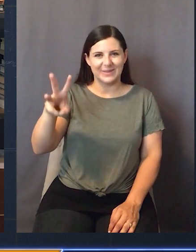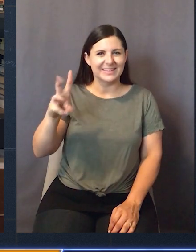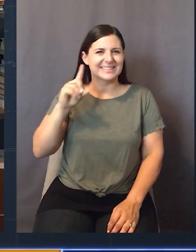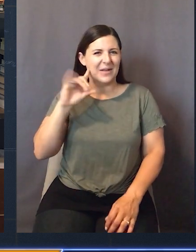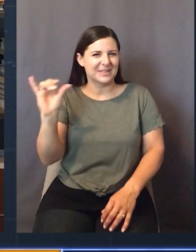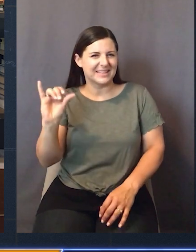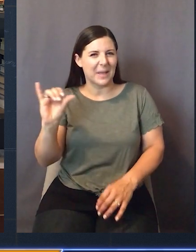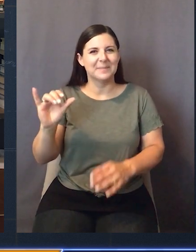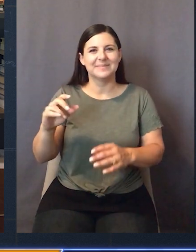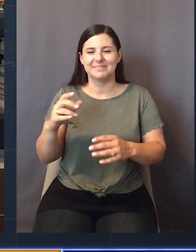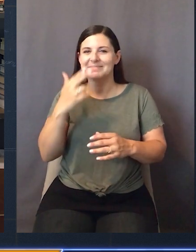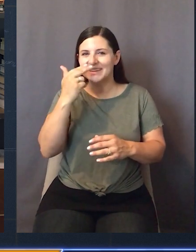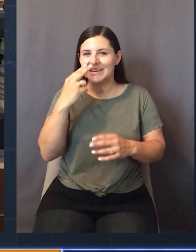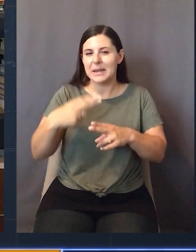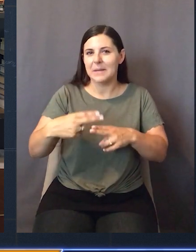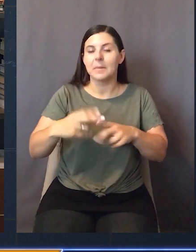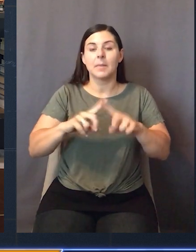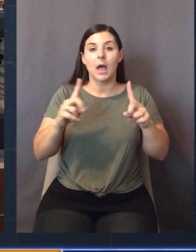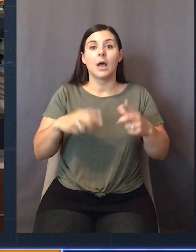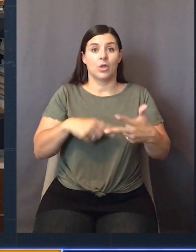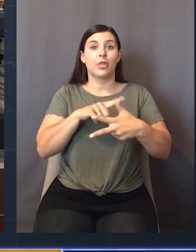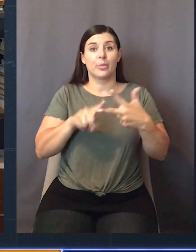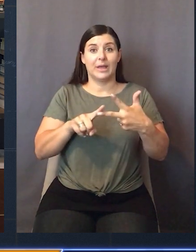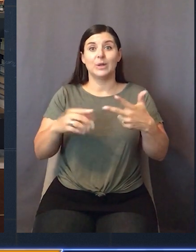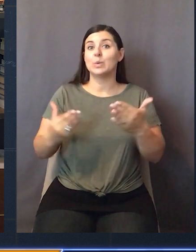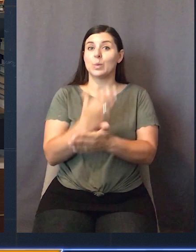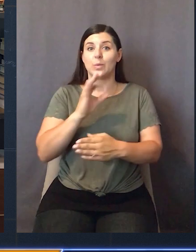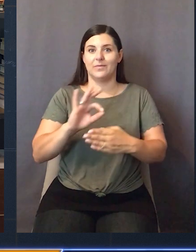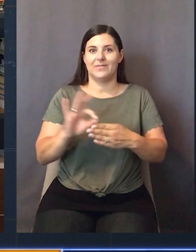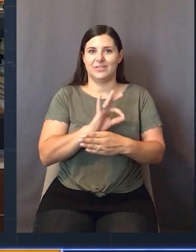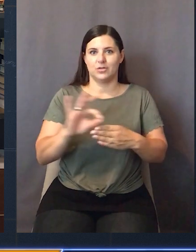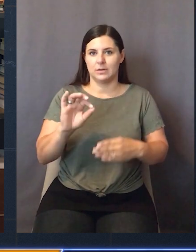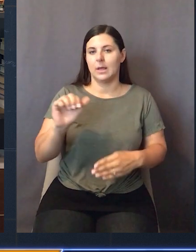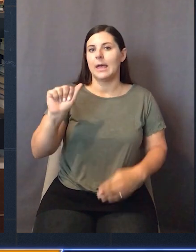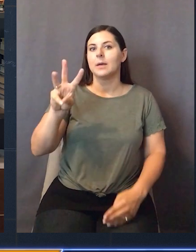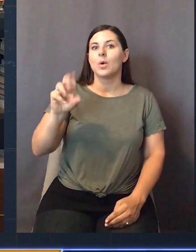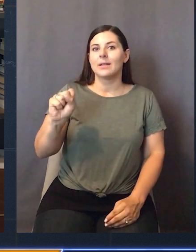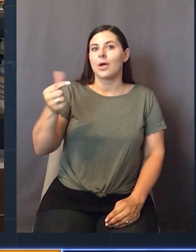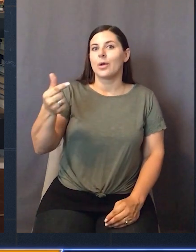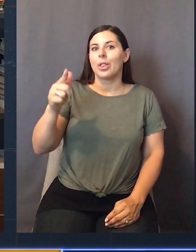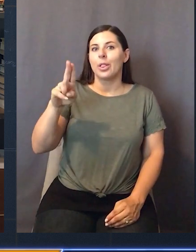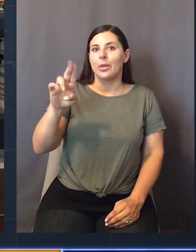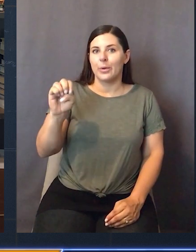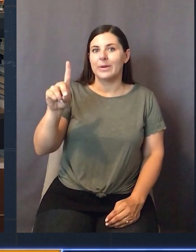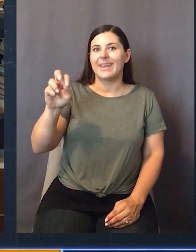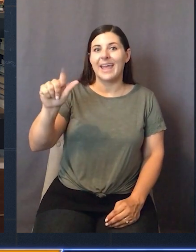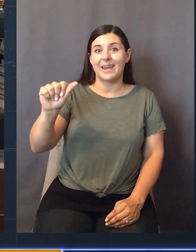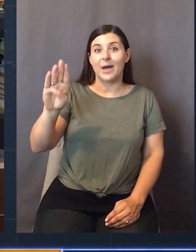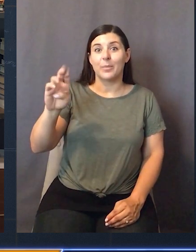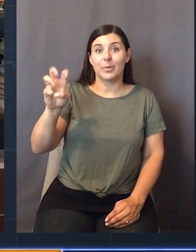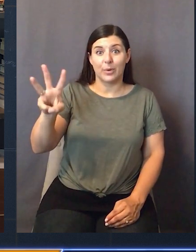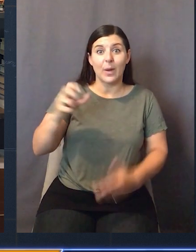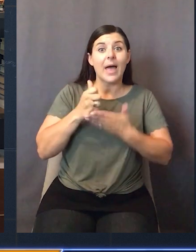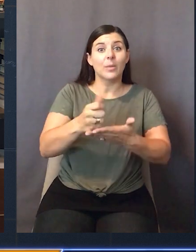product names that has a rhyme built inside. And in fact, we've got three new awesome features. So, AWS Glue Data Brew, it